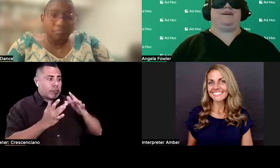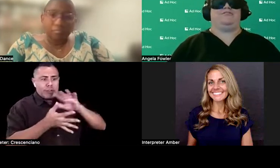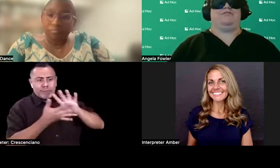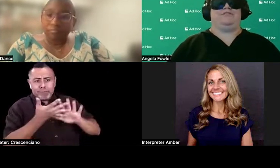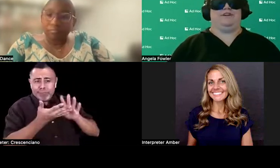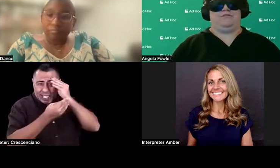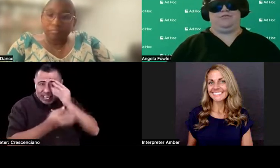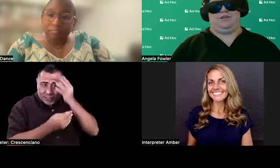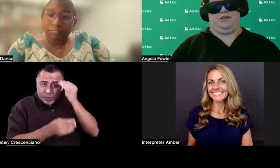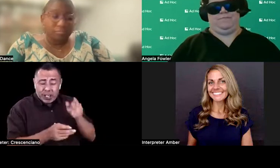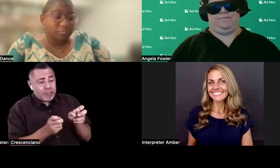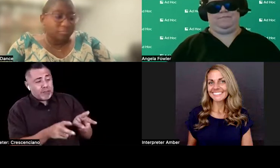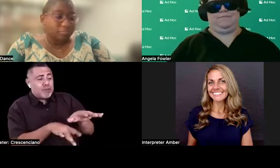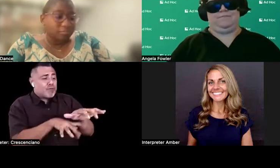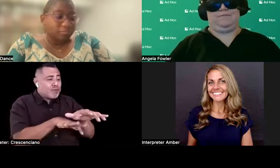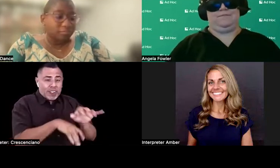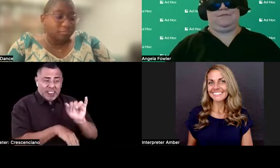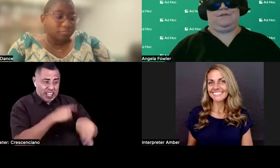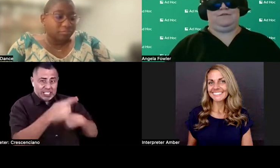basic HR things, um,